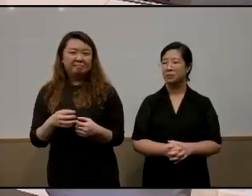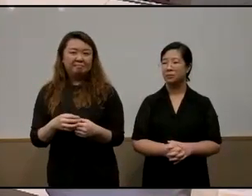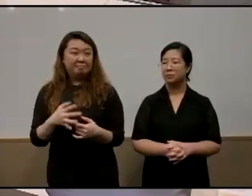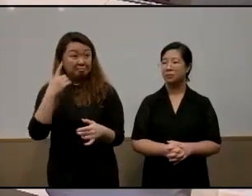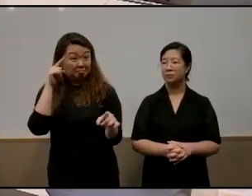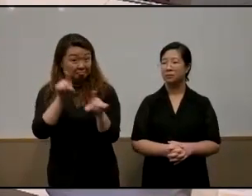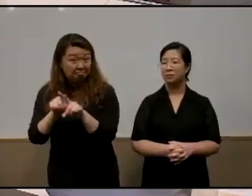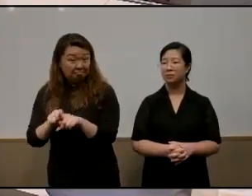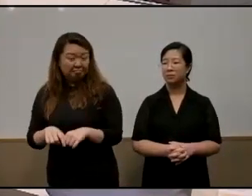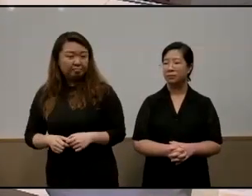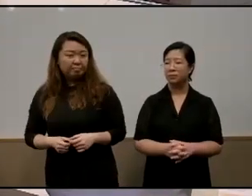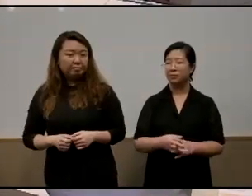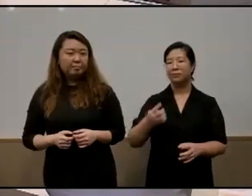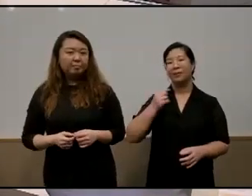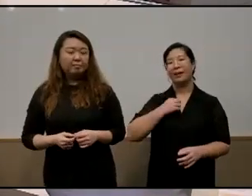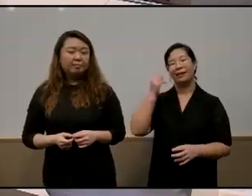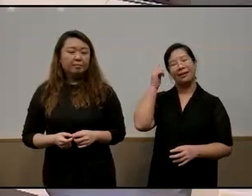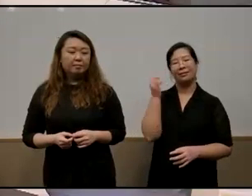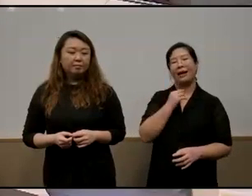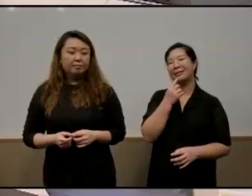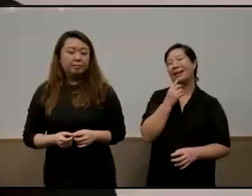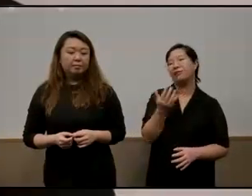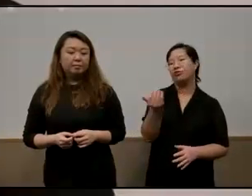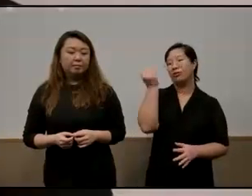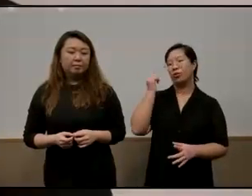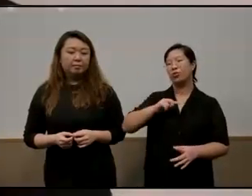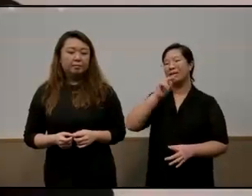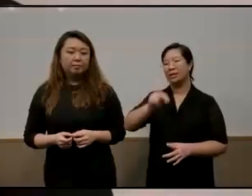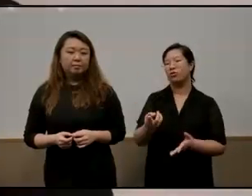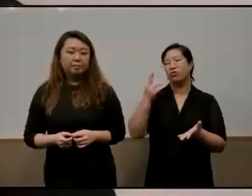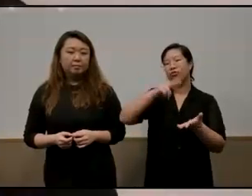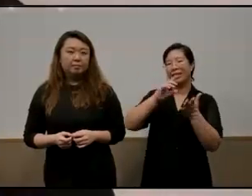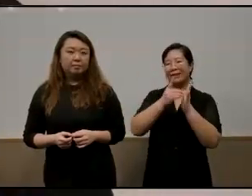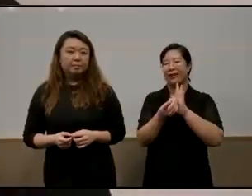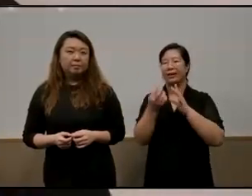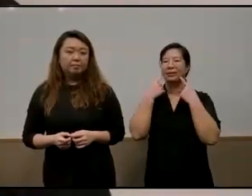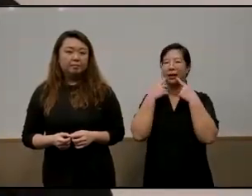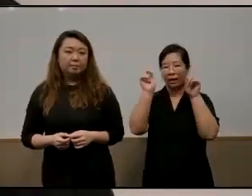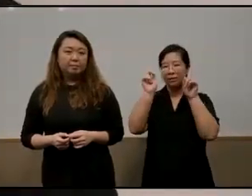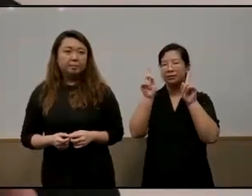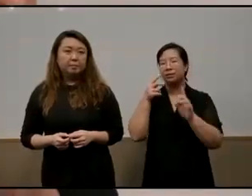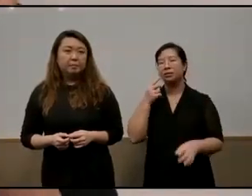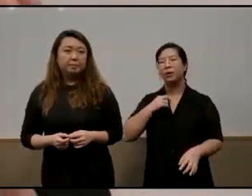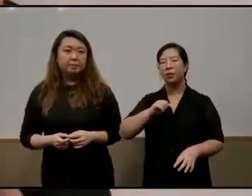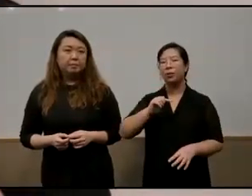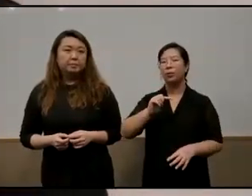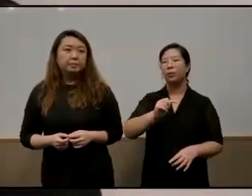agreement i i think as i said earlier we need to redefine success you know we need we we need to stop